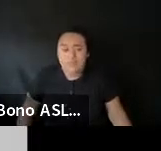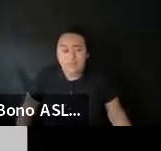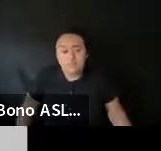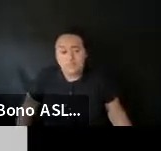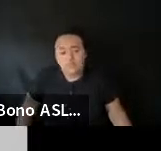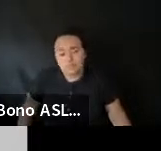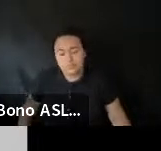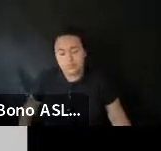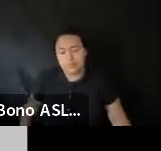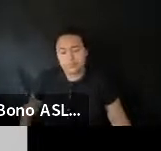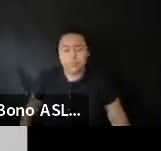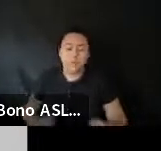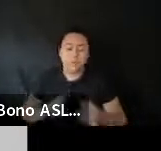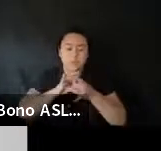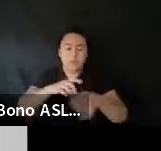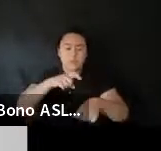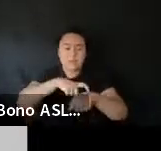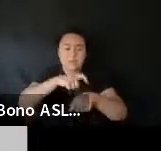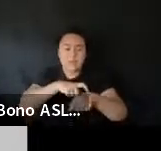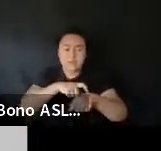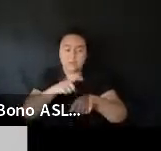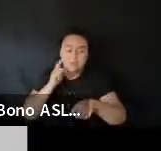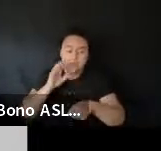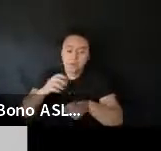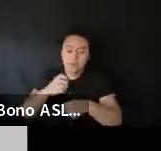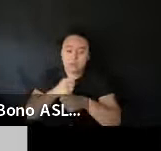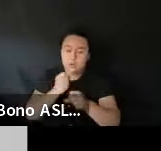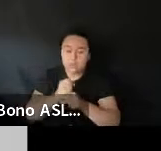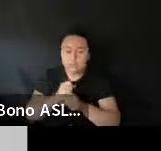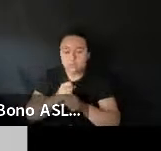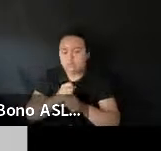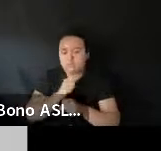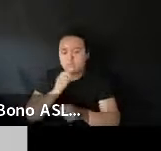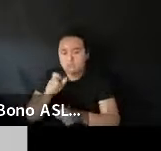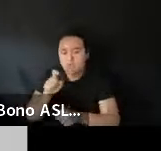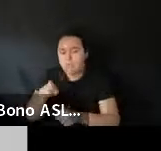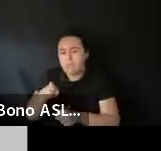Uh. Neither of those. Should be a factor. If you're considering Illinois.